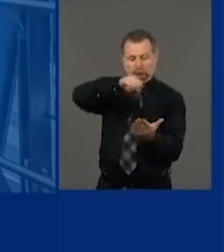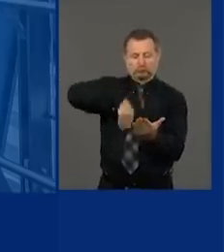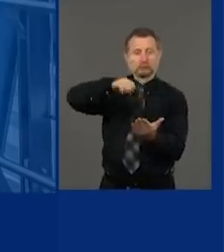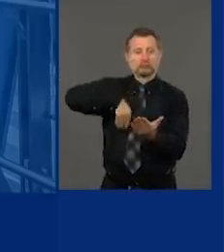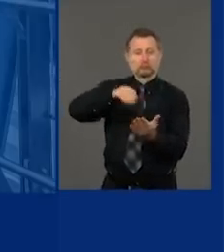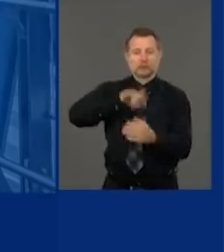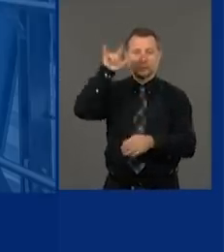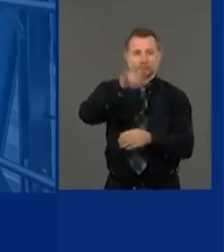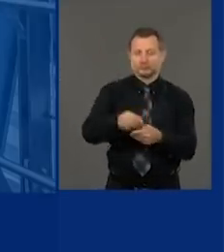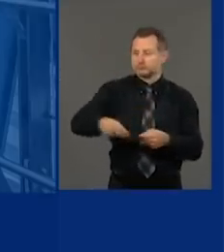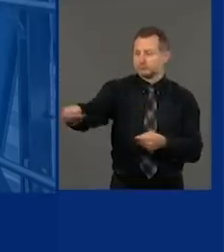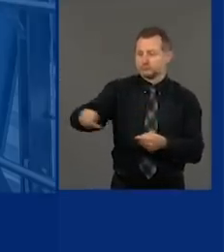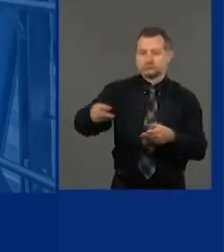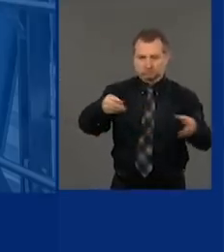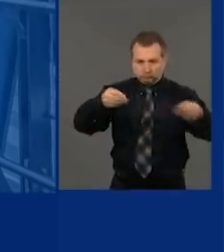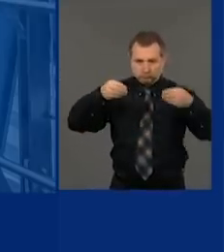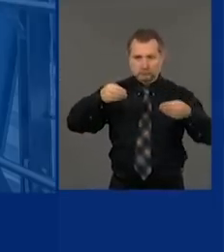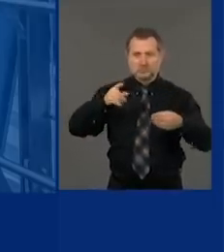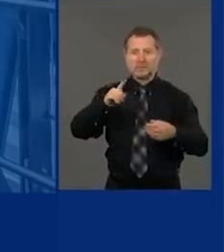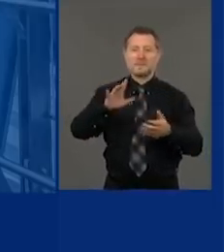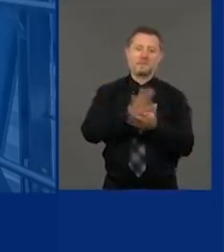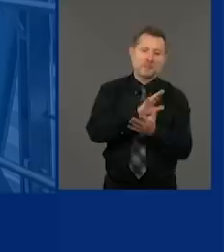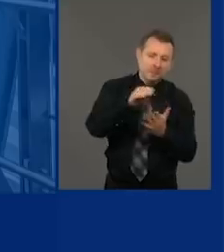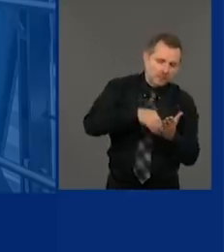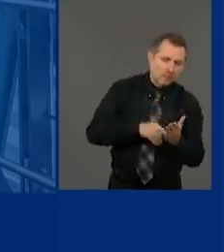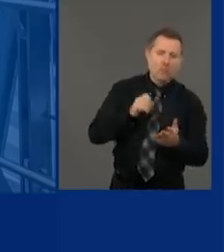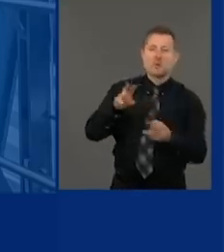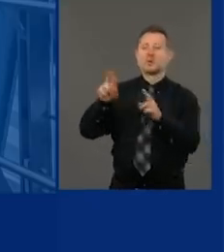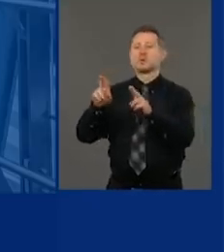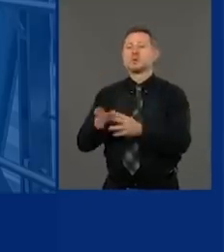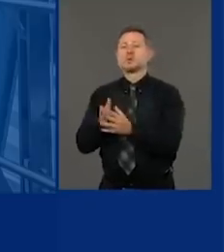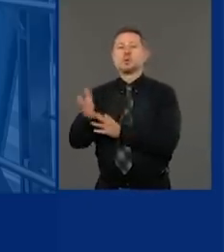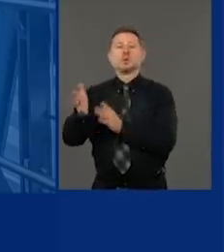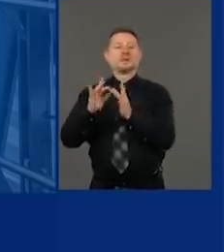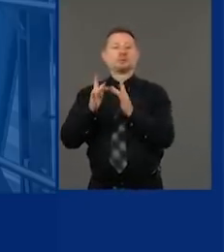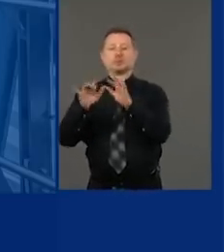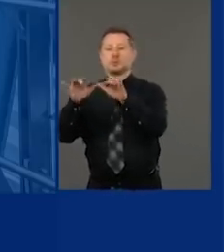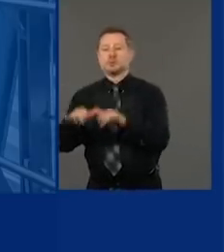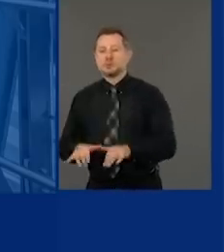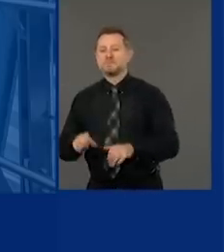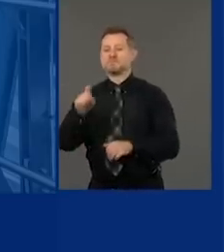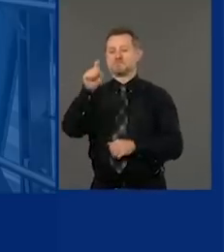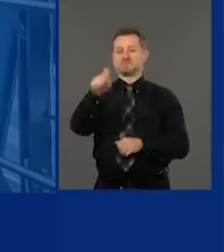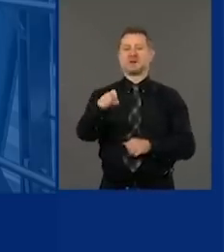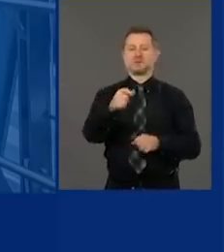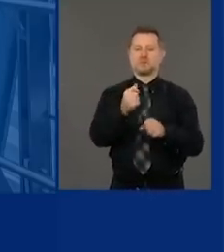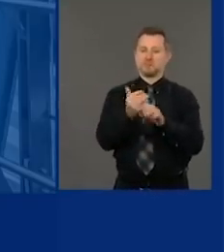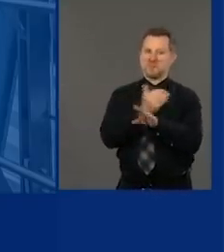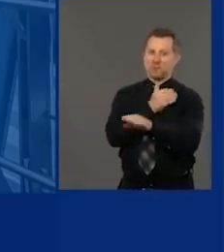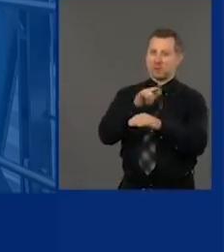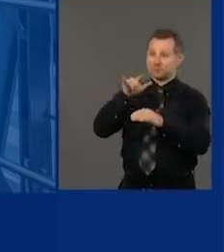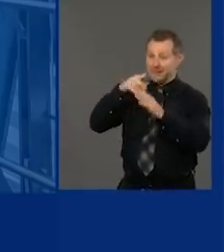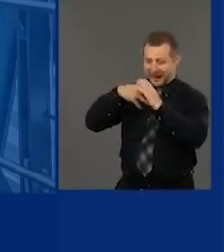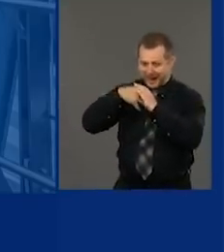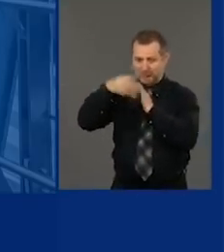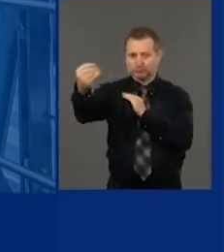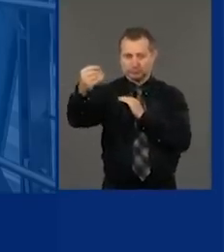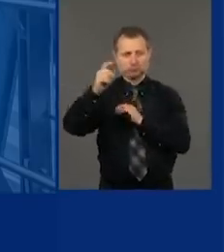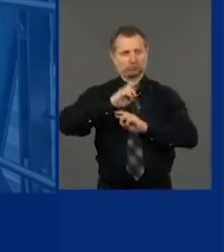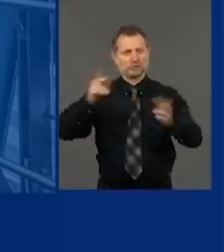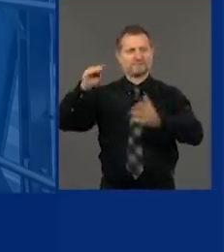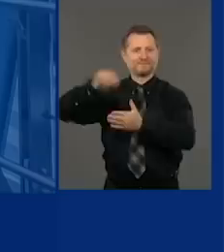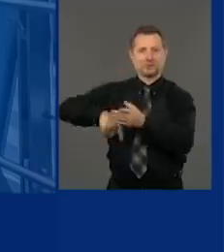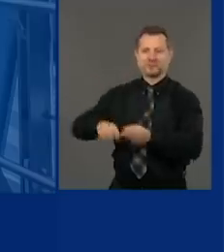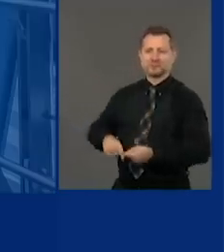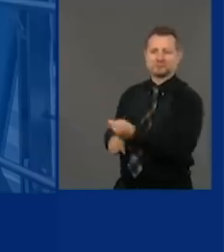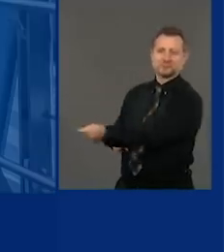it out electronically or you have to fill out the piece of paper on the airplane. You must give officials at